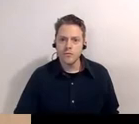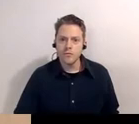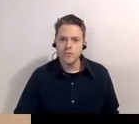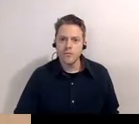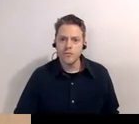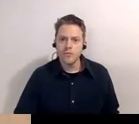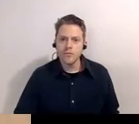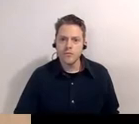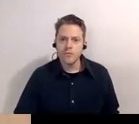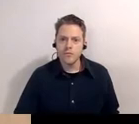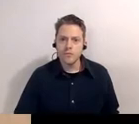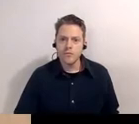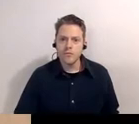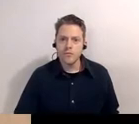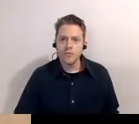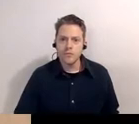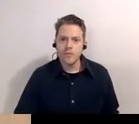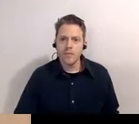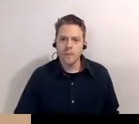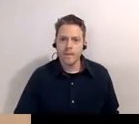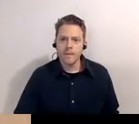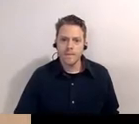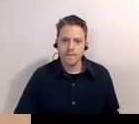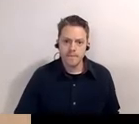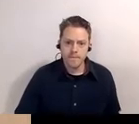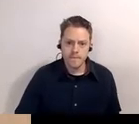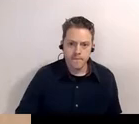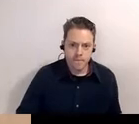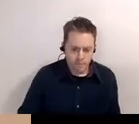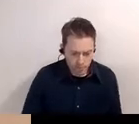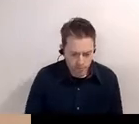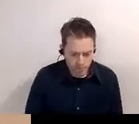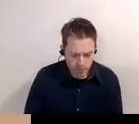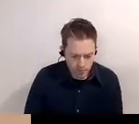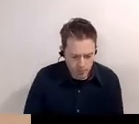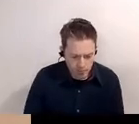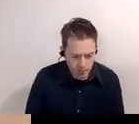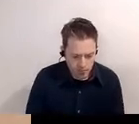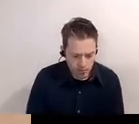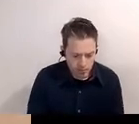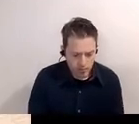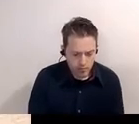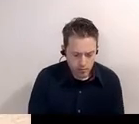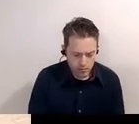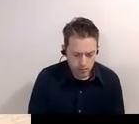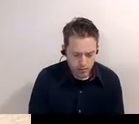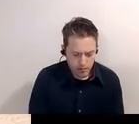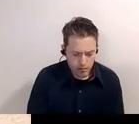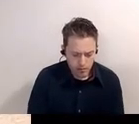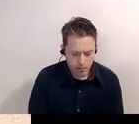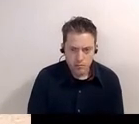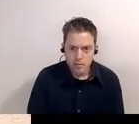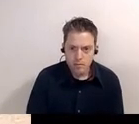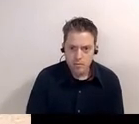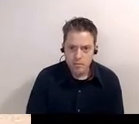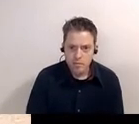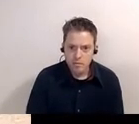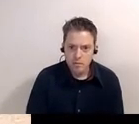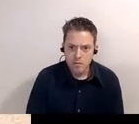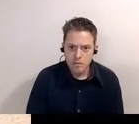one that went uh to the east to the baseball field april is the trolley coming up yes